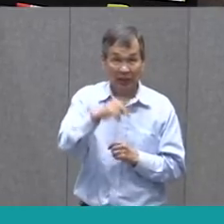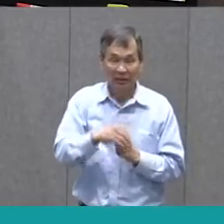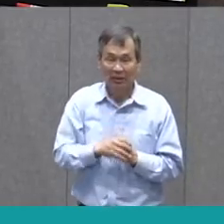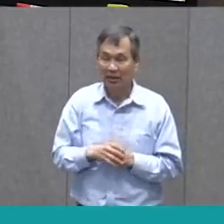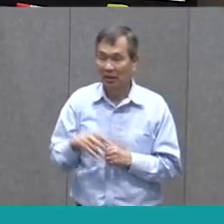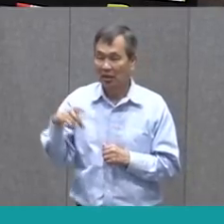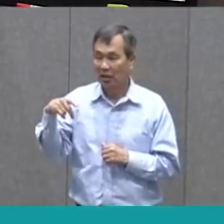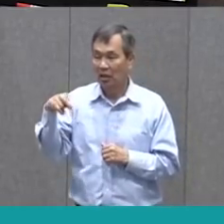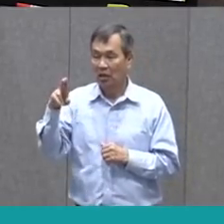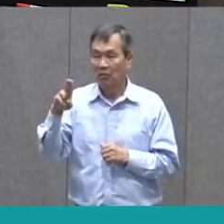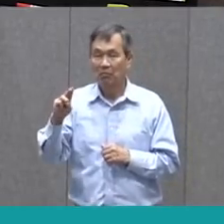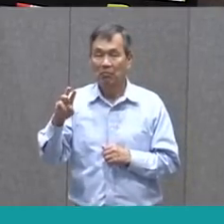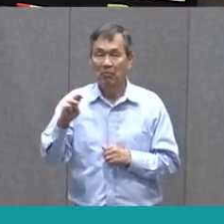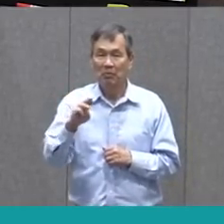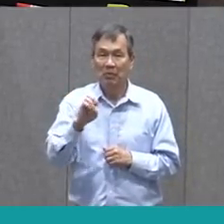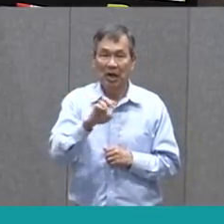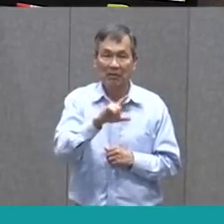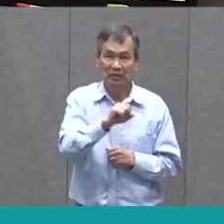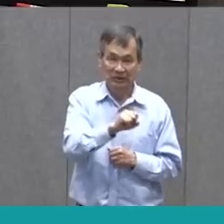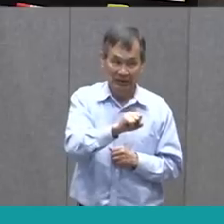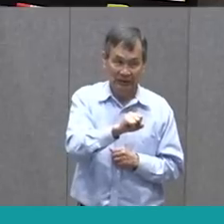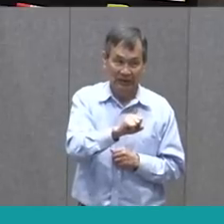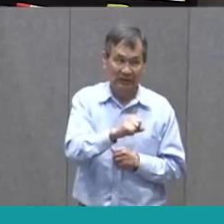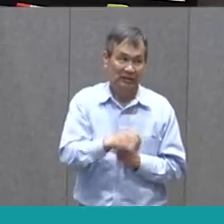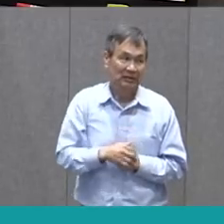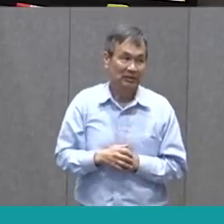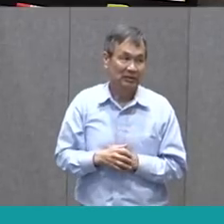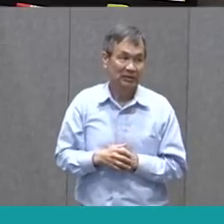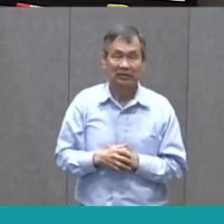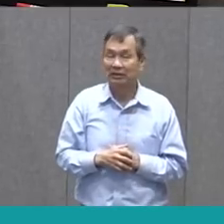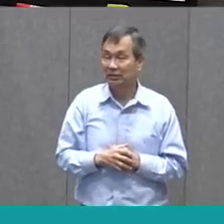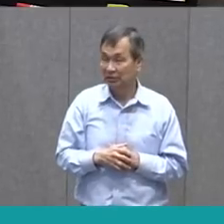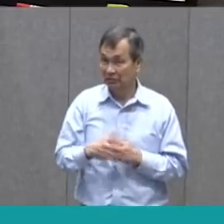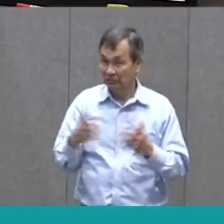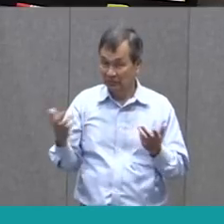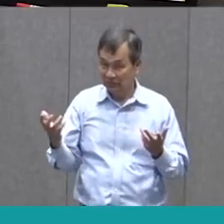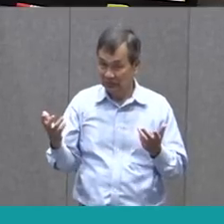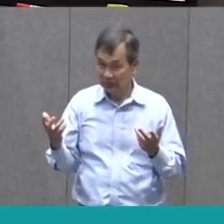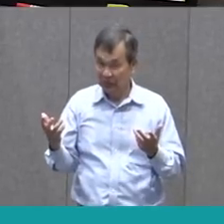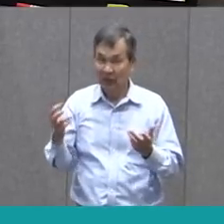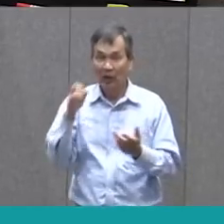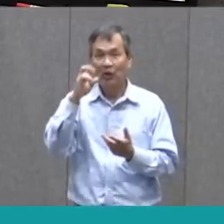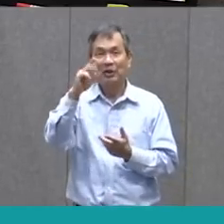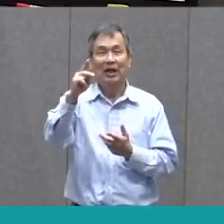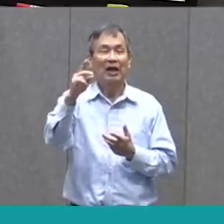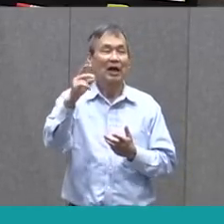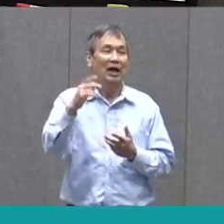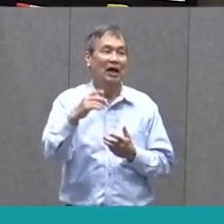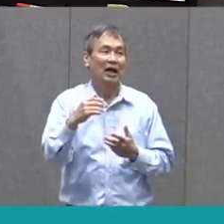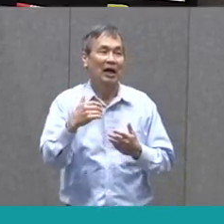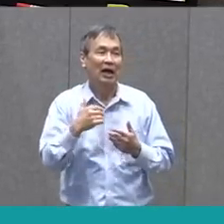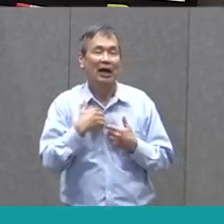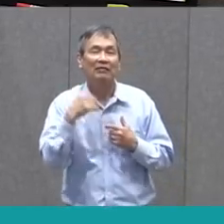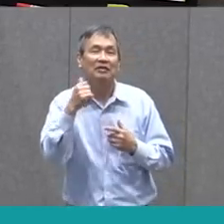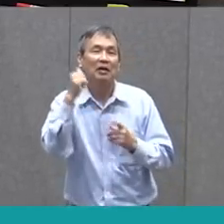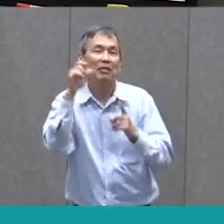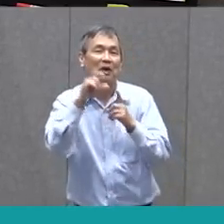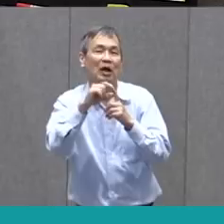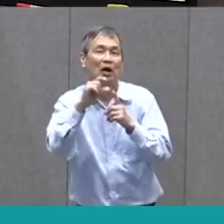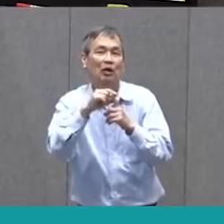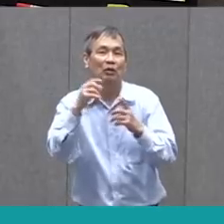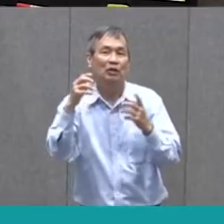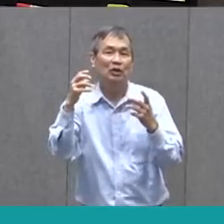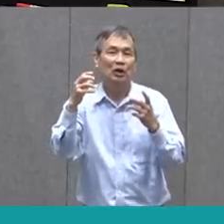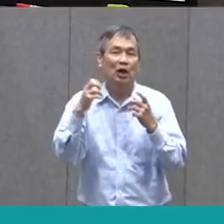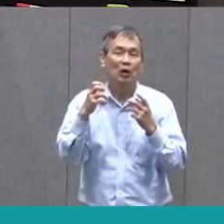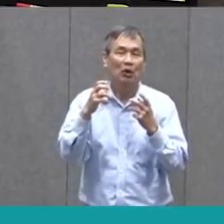So we had pommel, and now we have pommels. All right, friends. I have a couple other words I really want